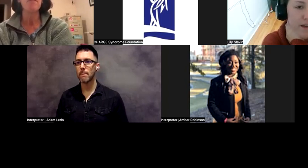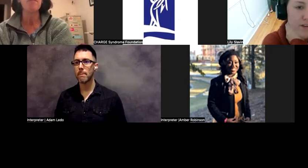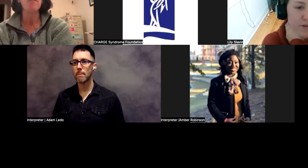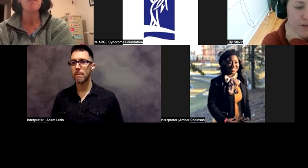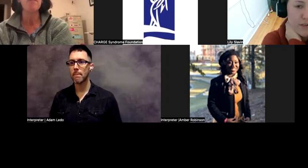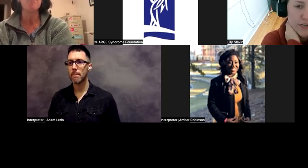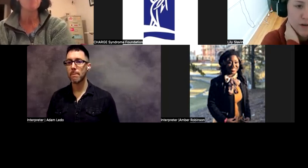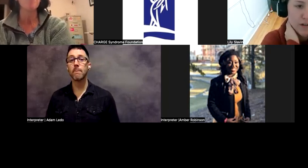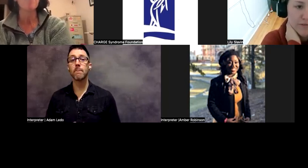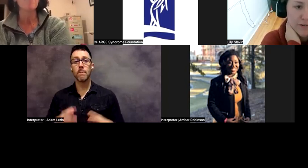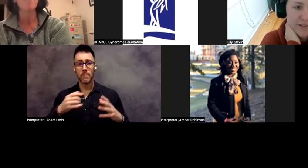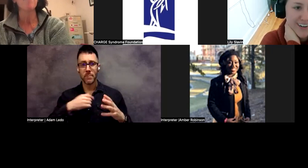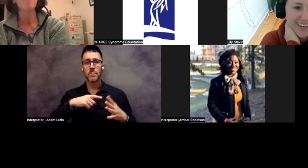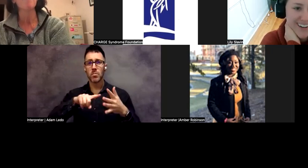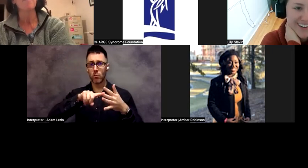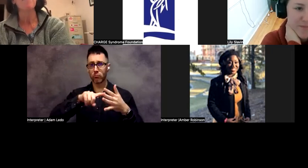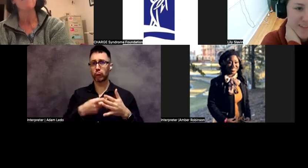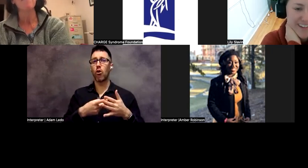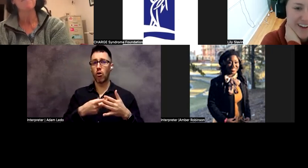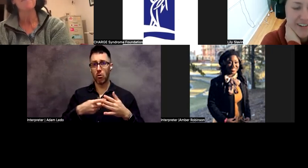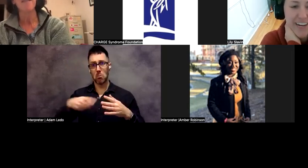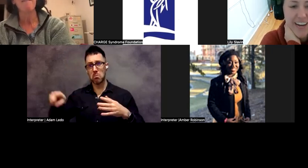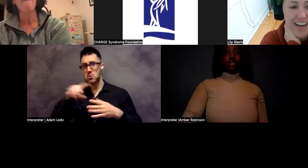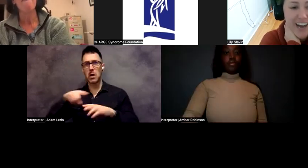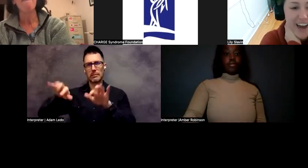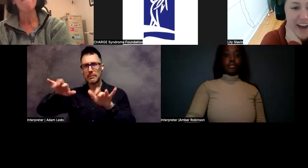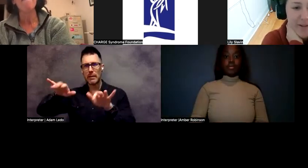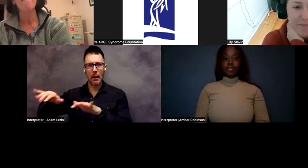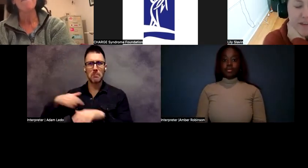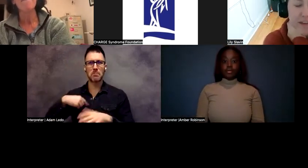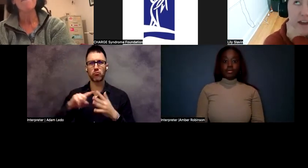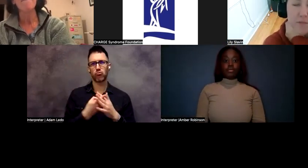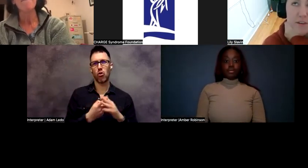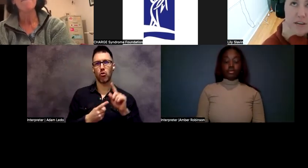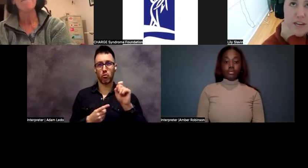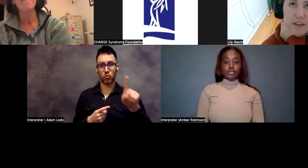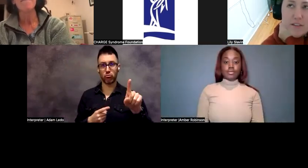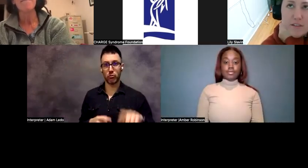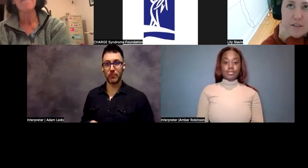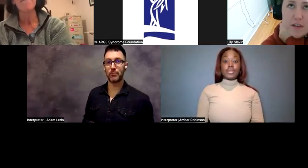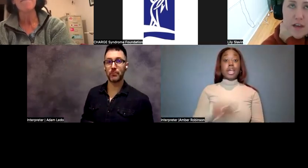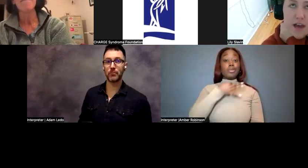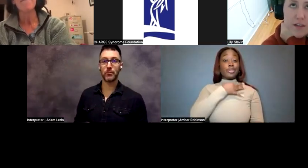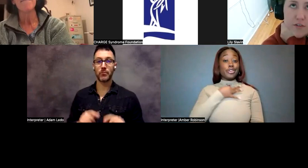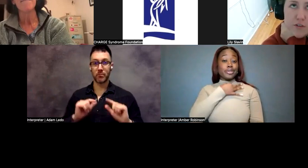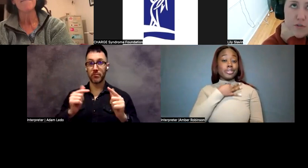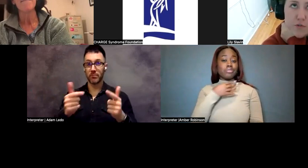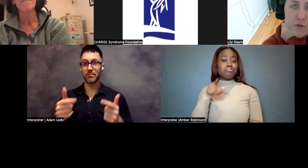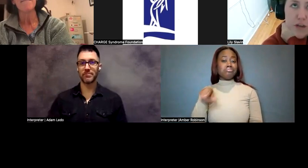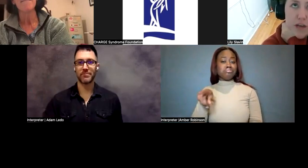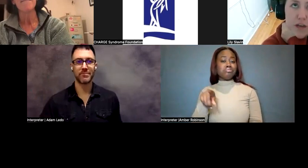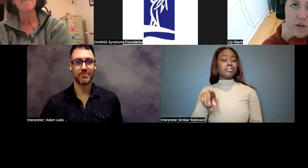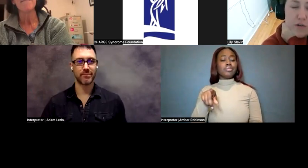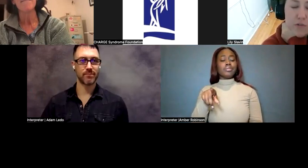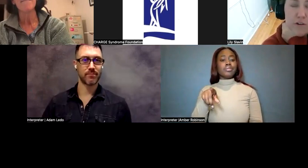Maybe I'll start with the question while folks are typing theirs out. So I'm curious as to,